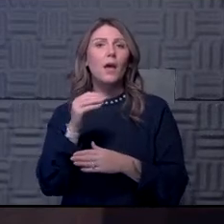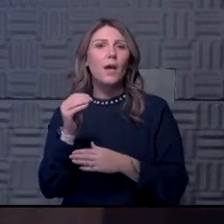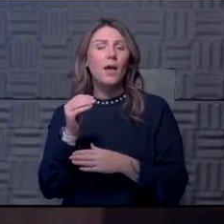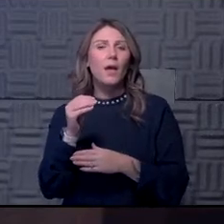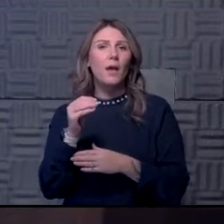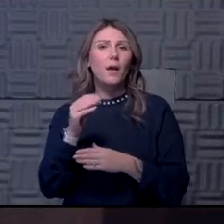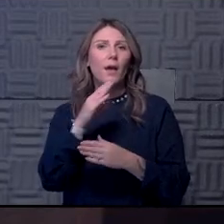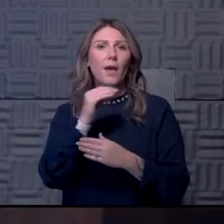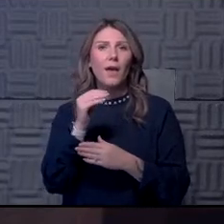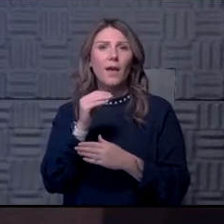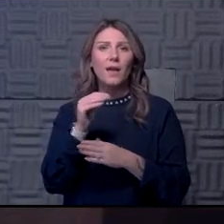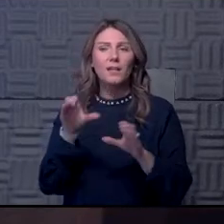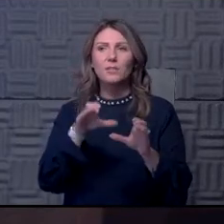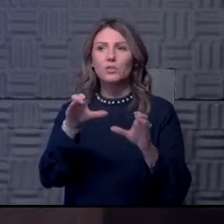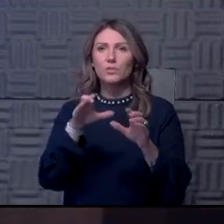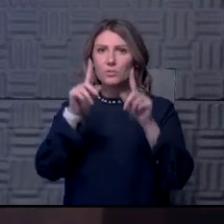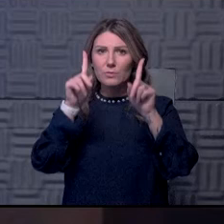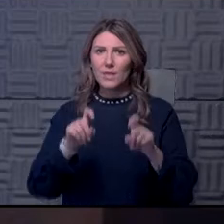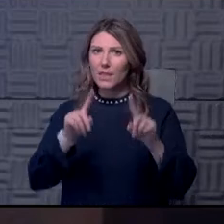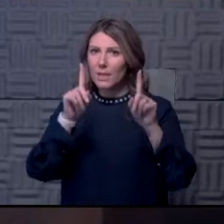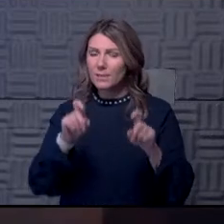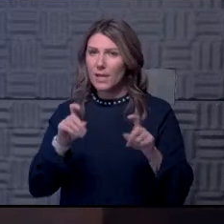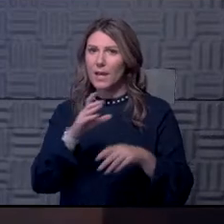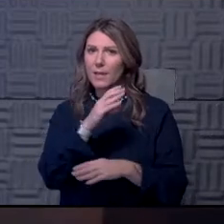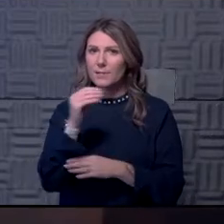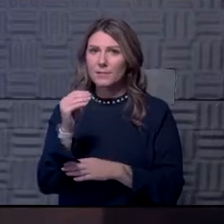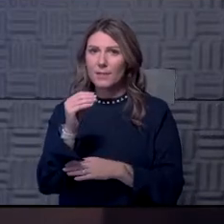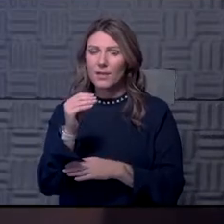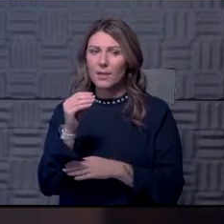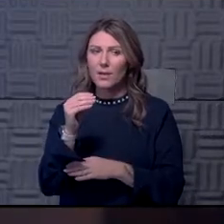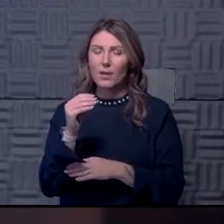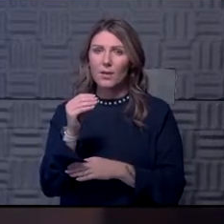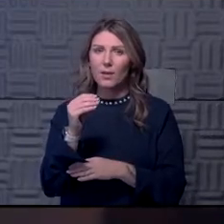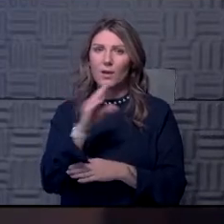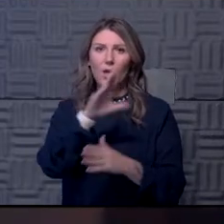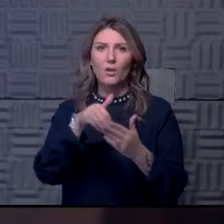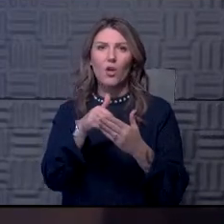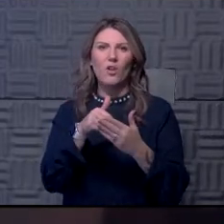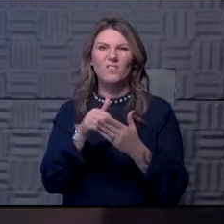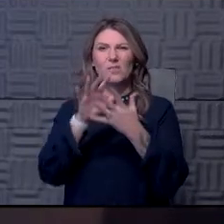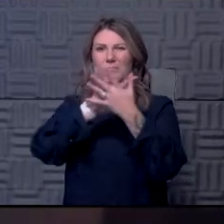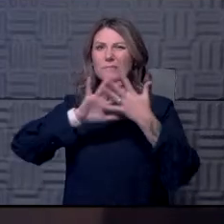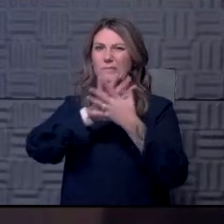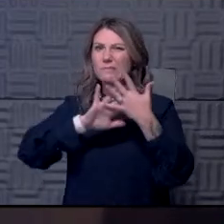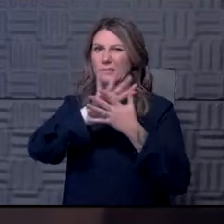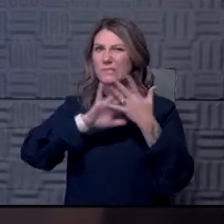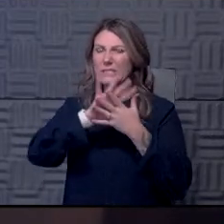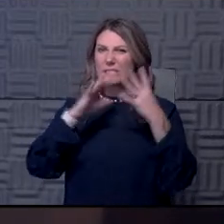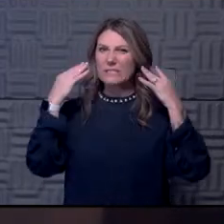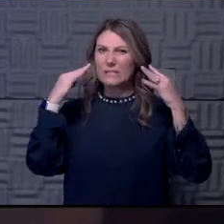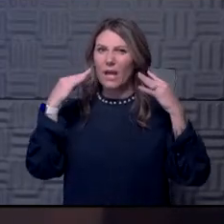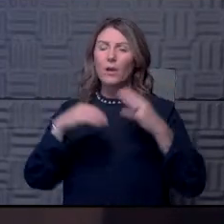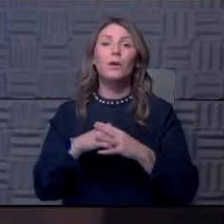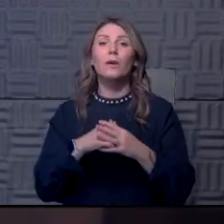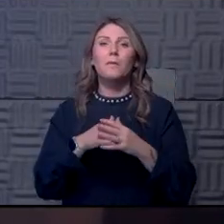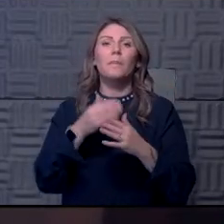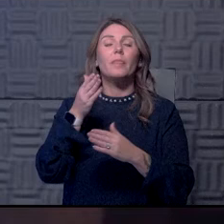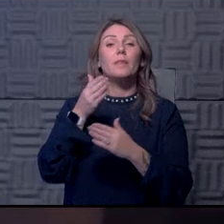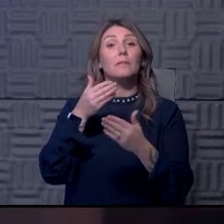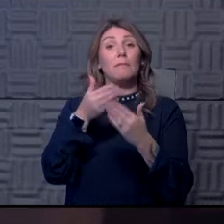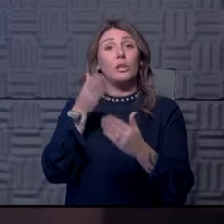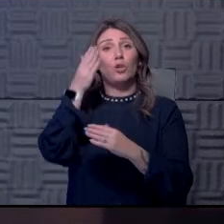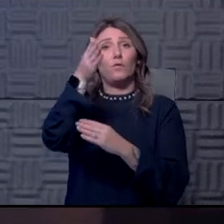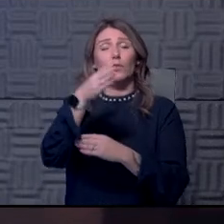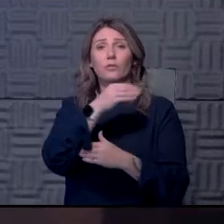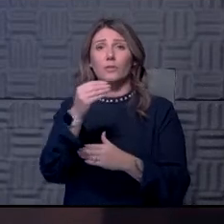baseline testing and then periodic surveillance. So we'll roll that out in the near future. Um, and then after